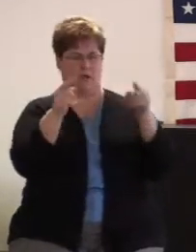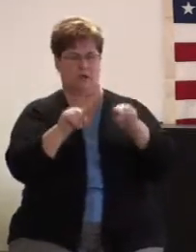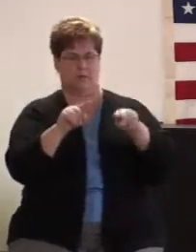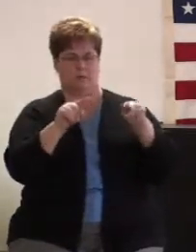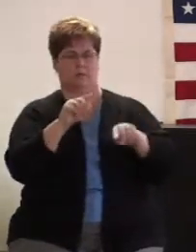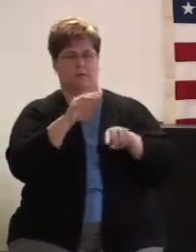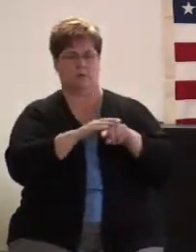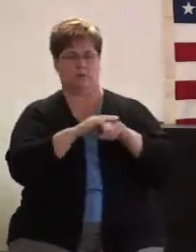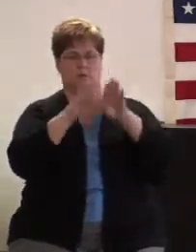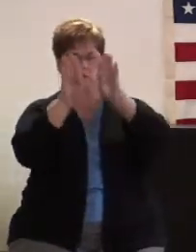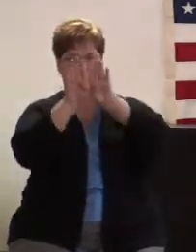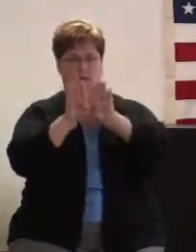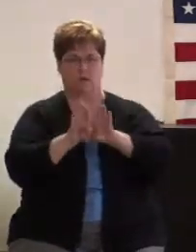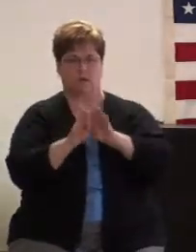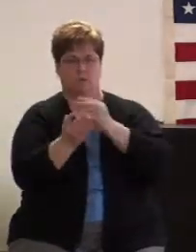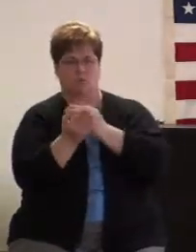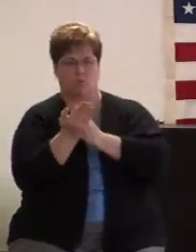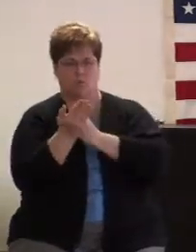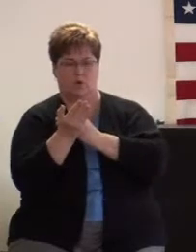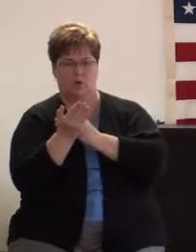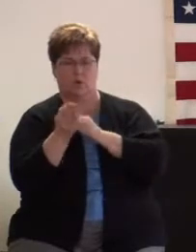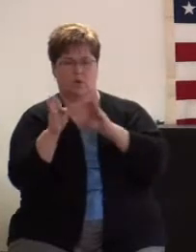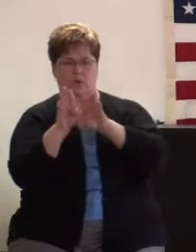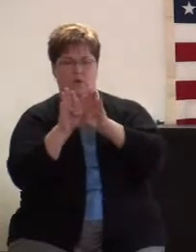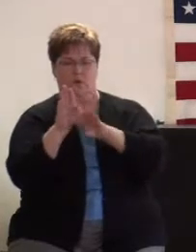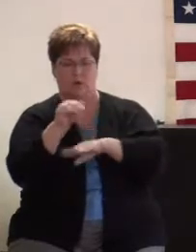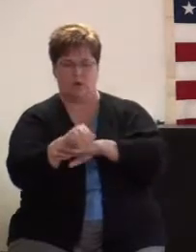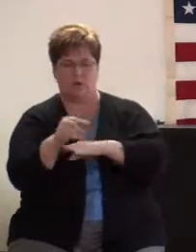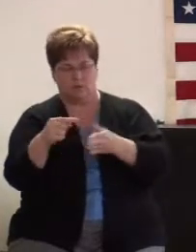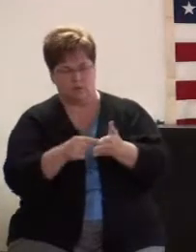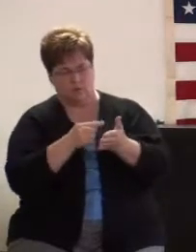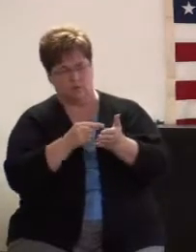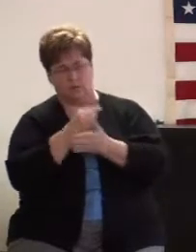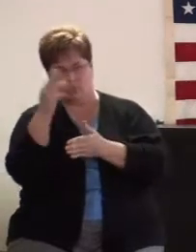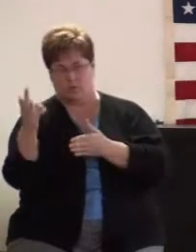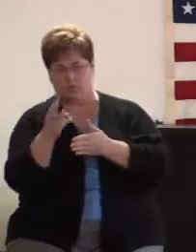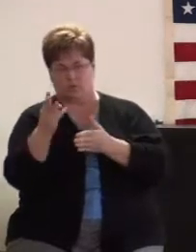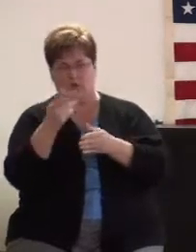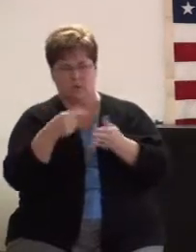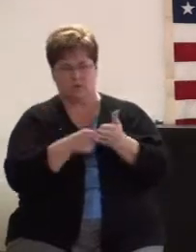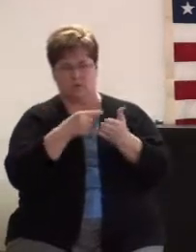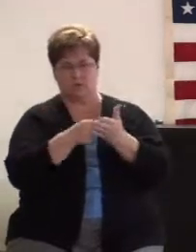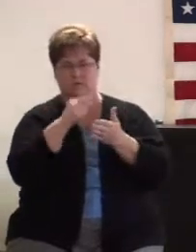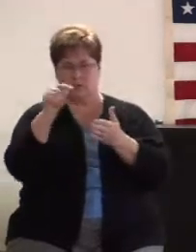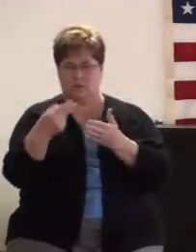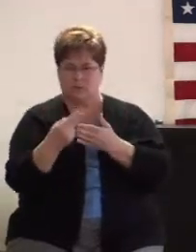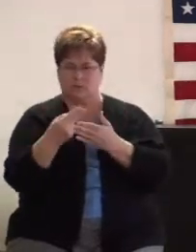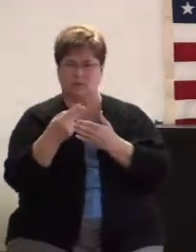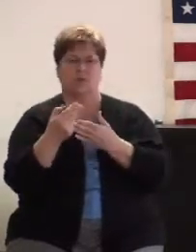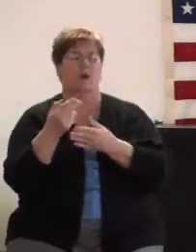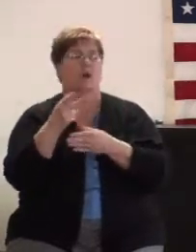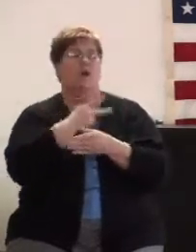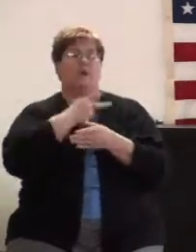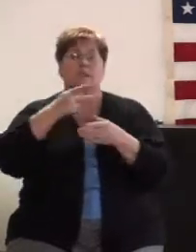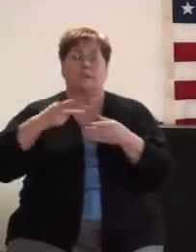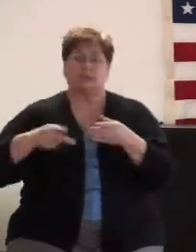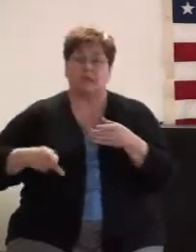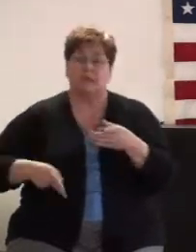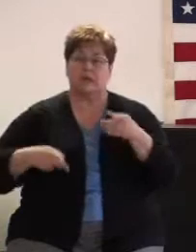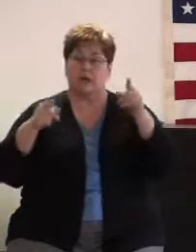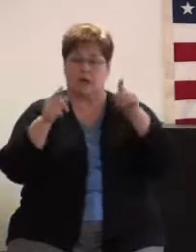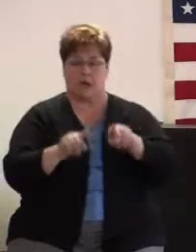Sunday morning Sunday night sometimes Wednesday sometimes Thursday kingdom happens